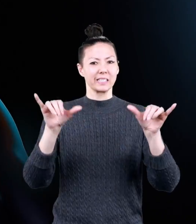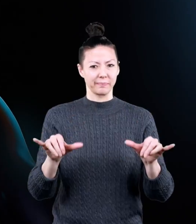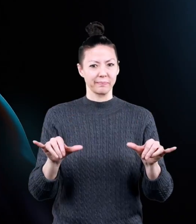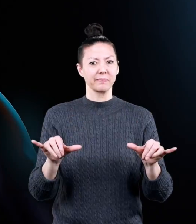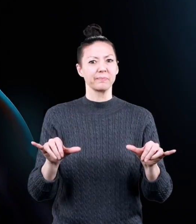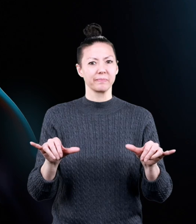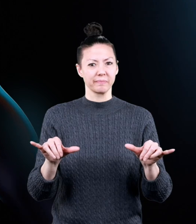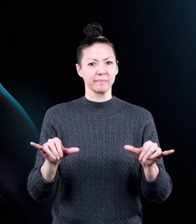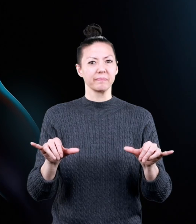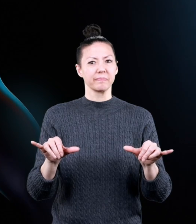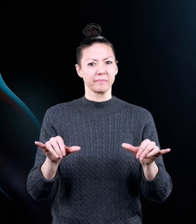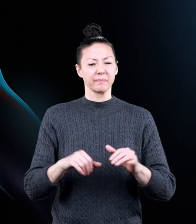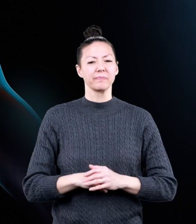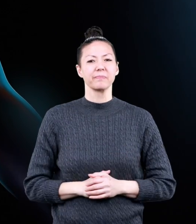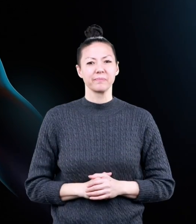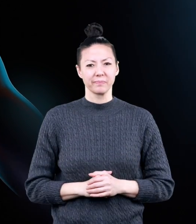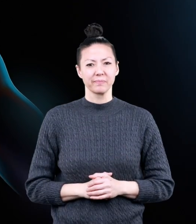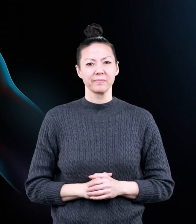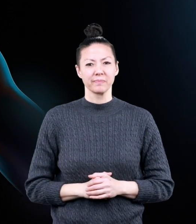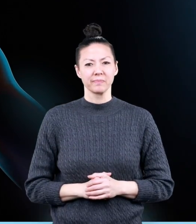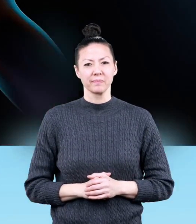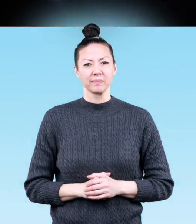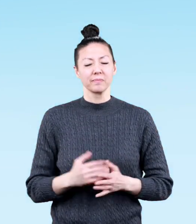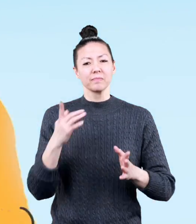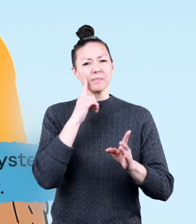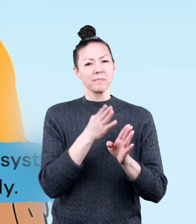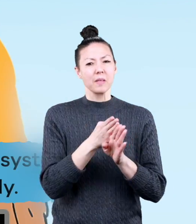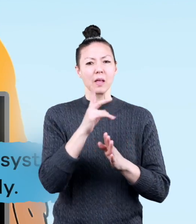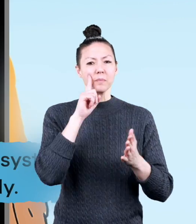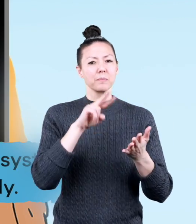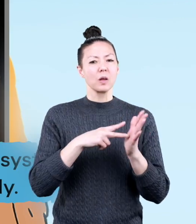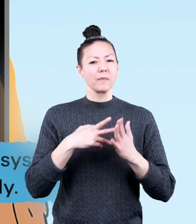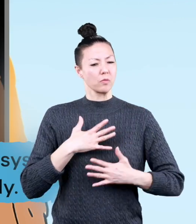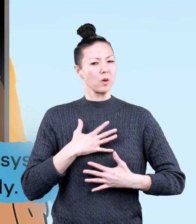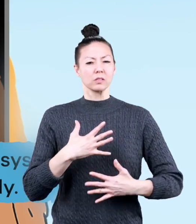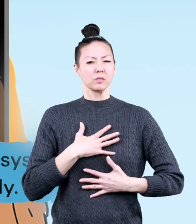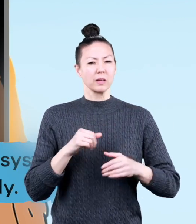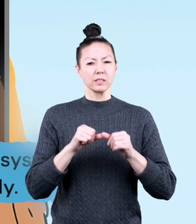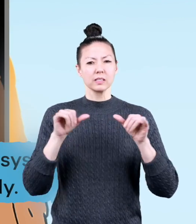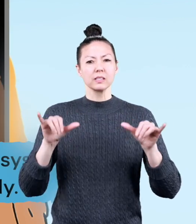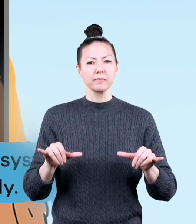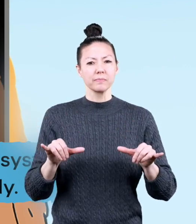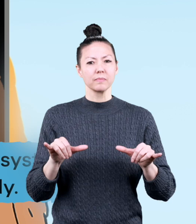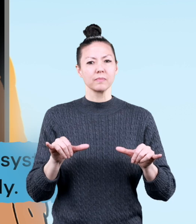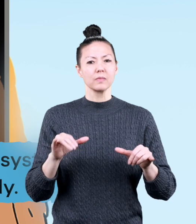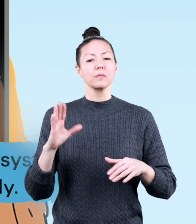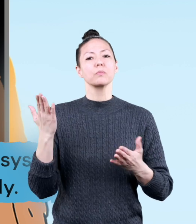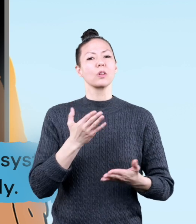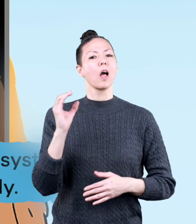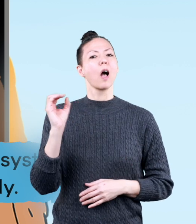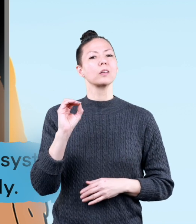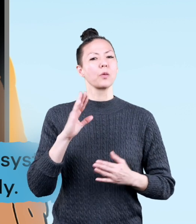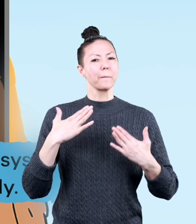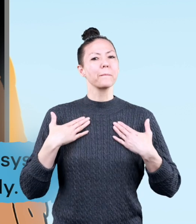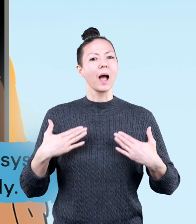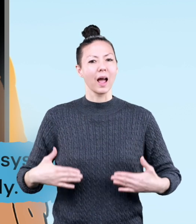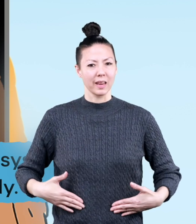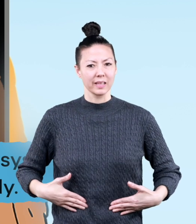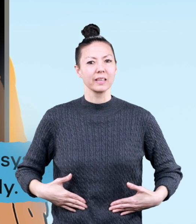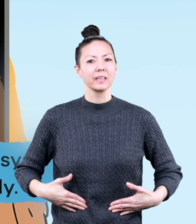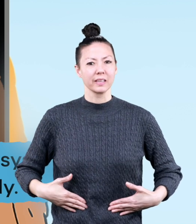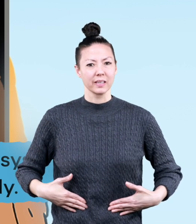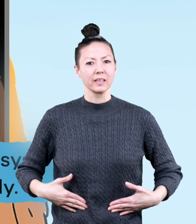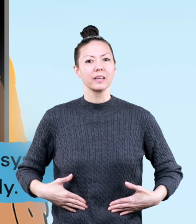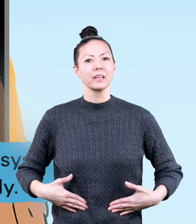the Respiratory System. The main purpose of the Respiratory System is to bring oxygen